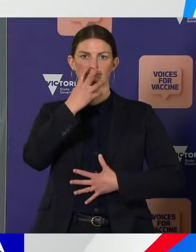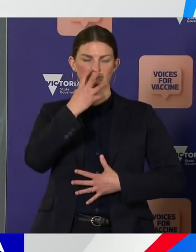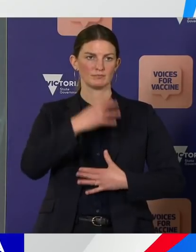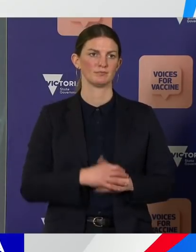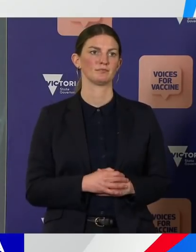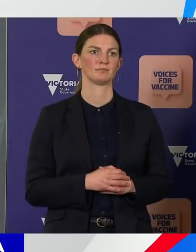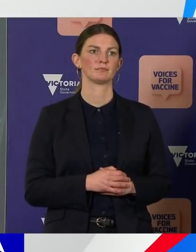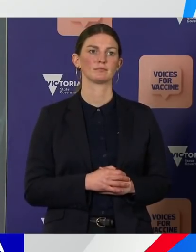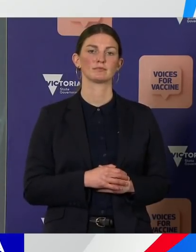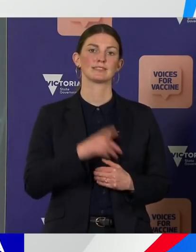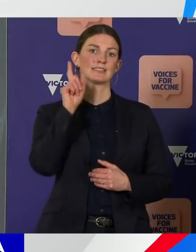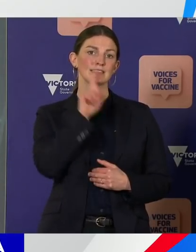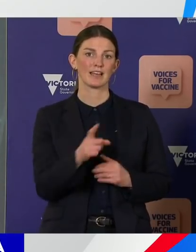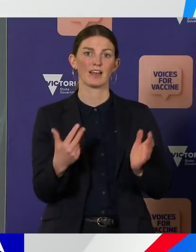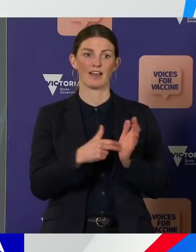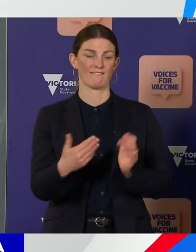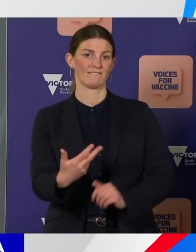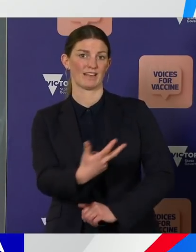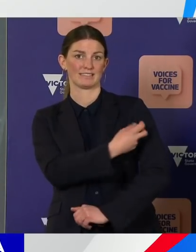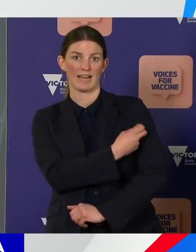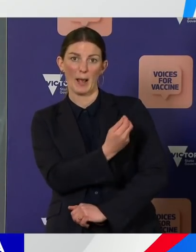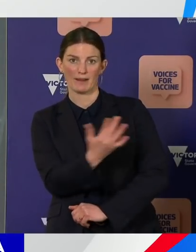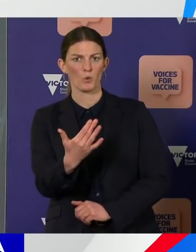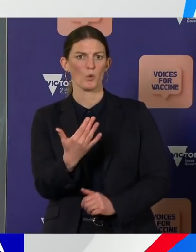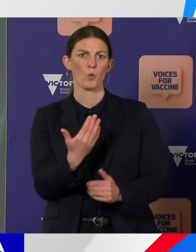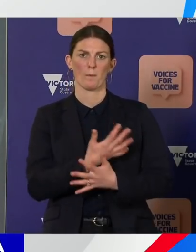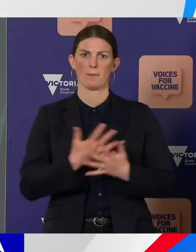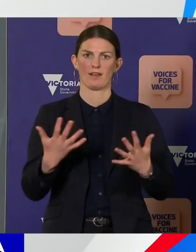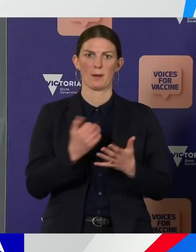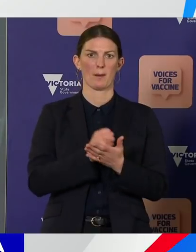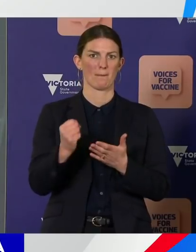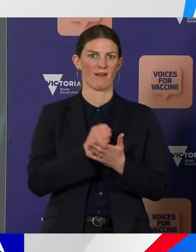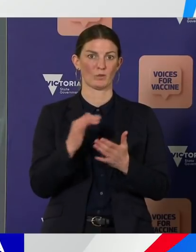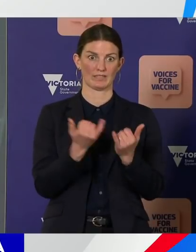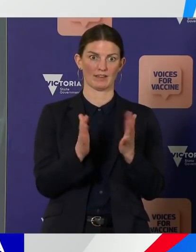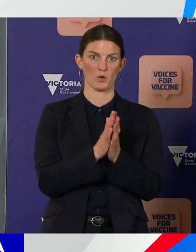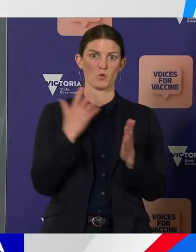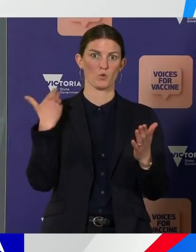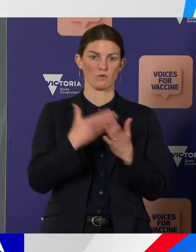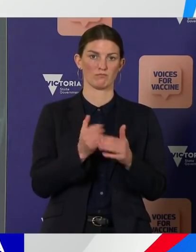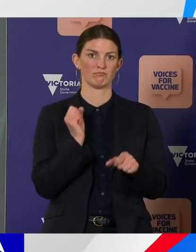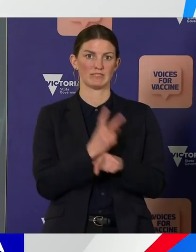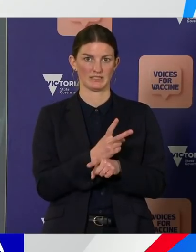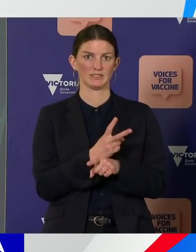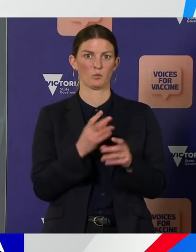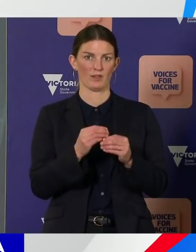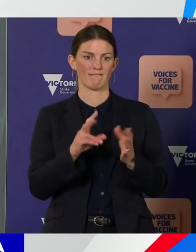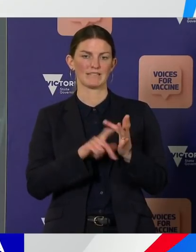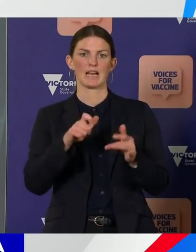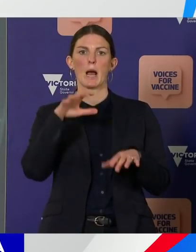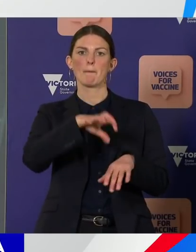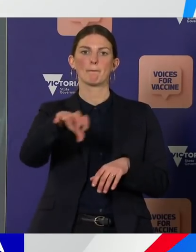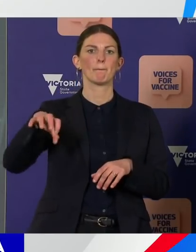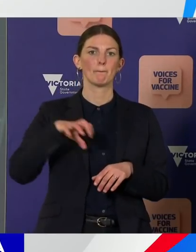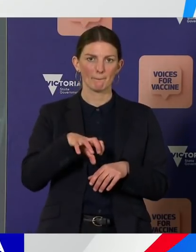yesterday was our highest number for a Sunday of vaccines delivered through our state-run clinics at